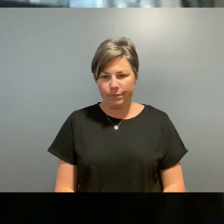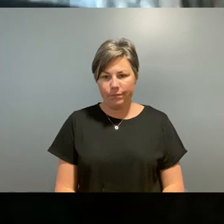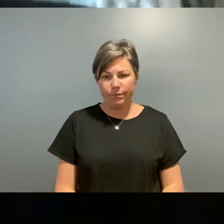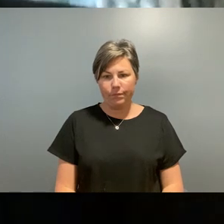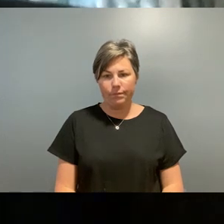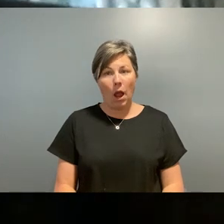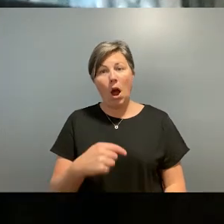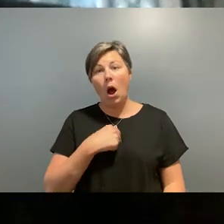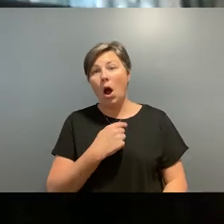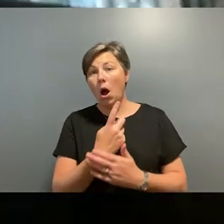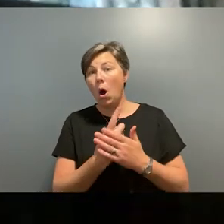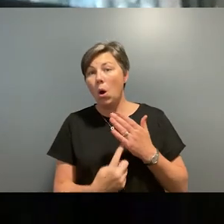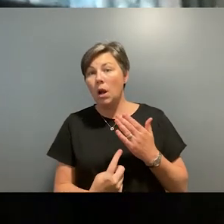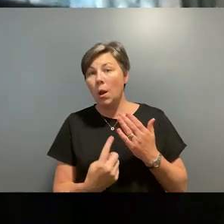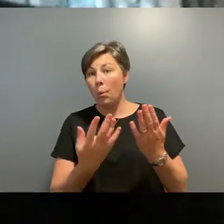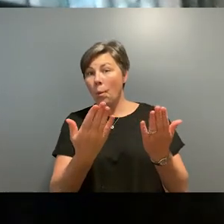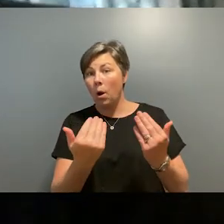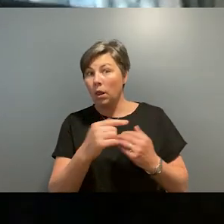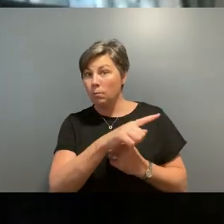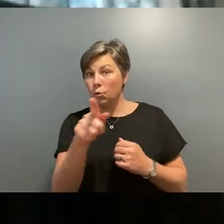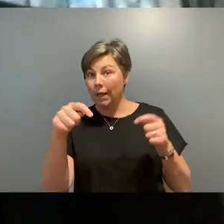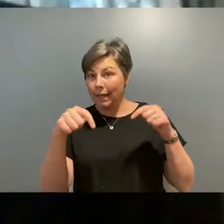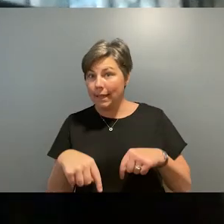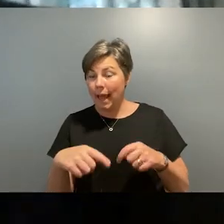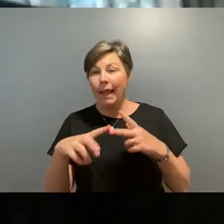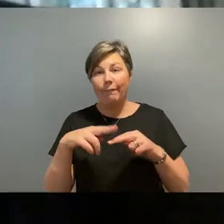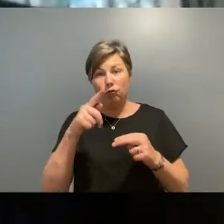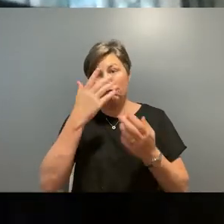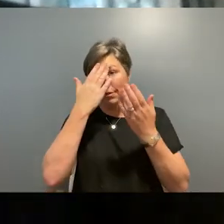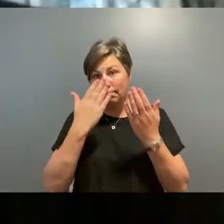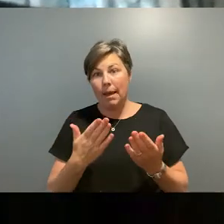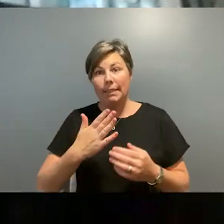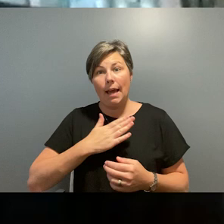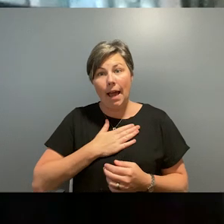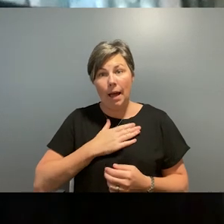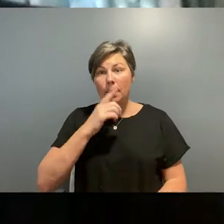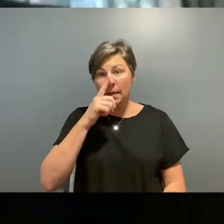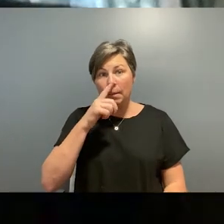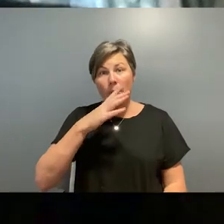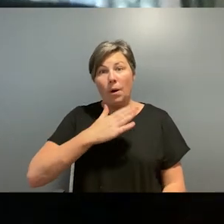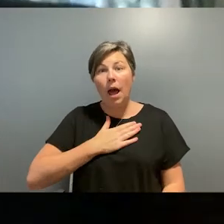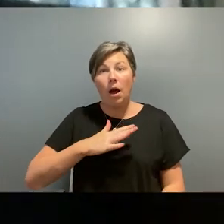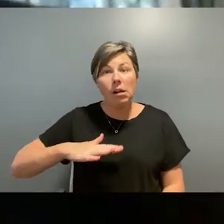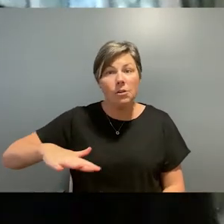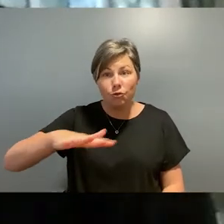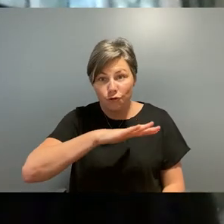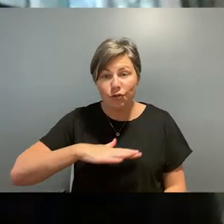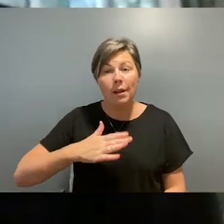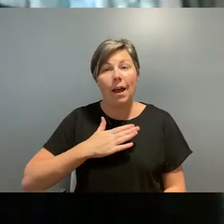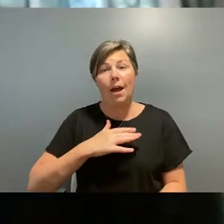don't welcome everyone to country unless this is observed. You must respect people, country and culture to feel truly welcomed.